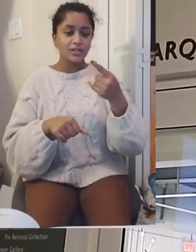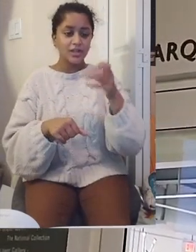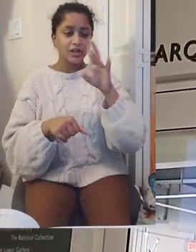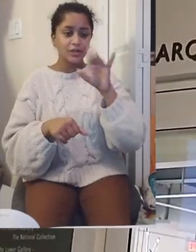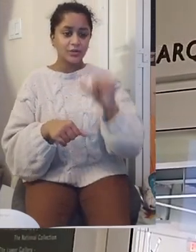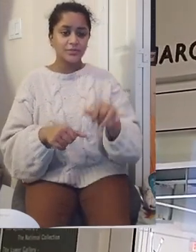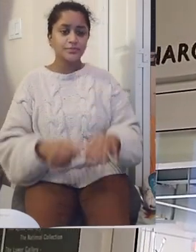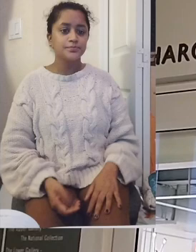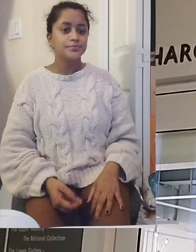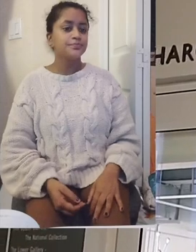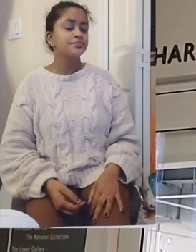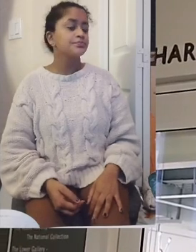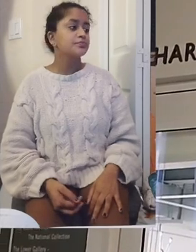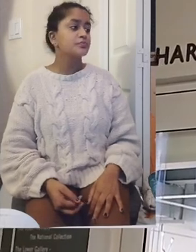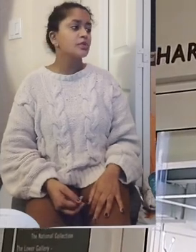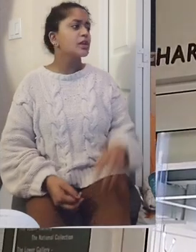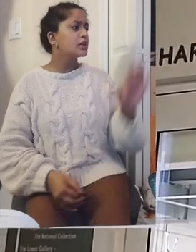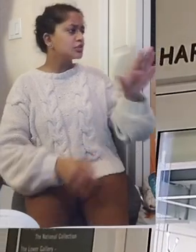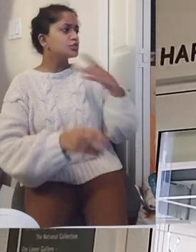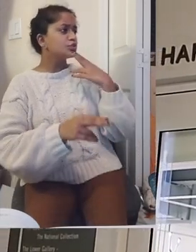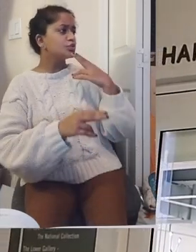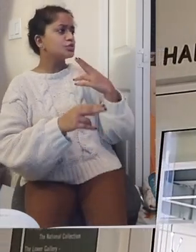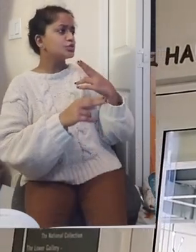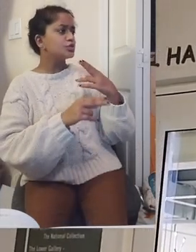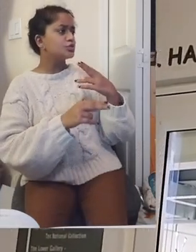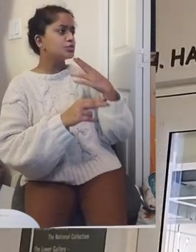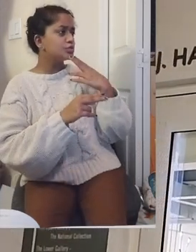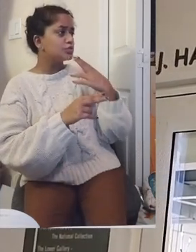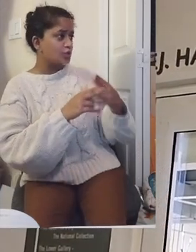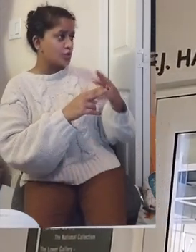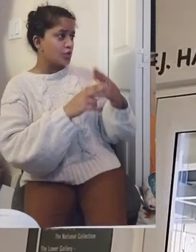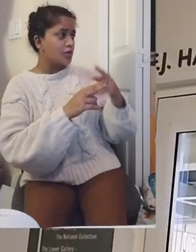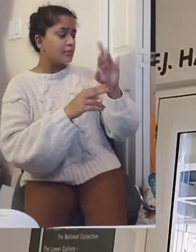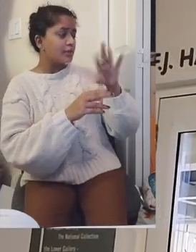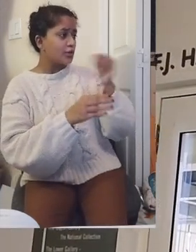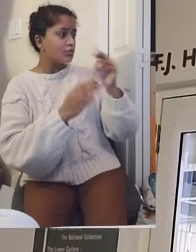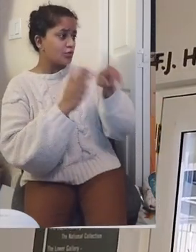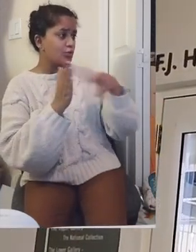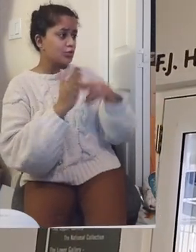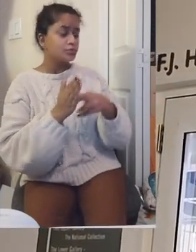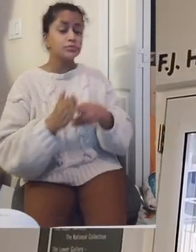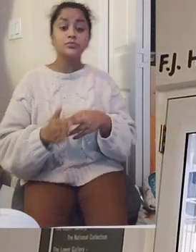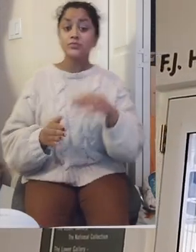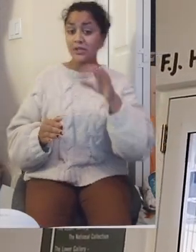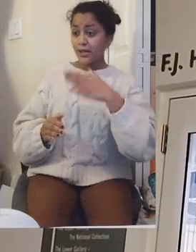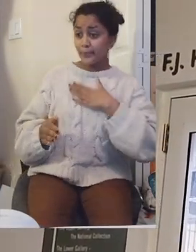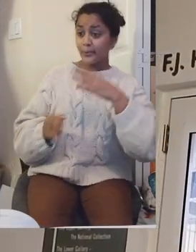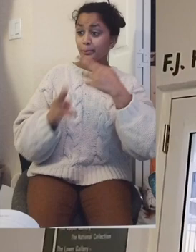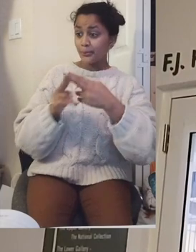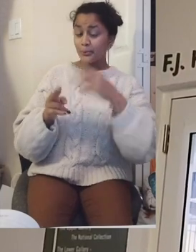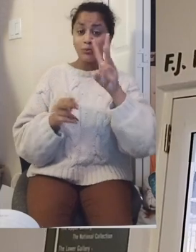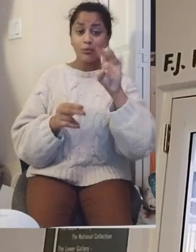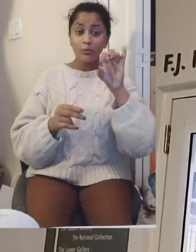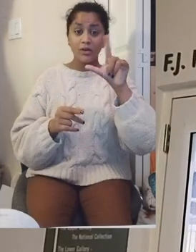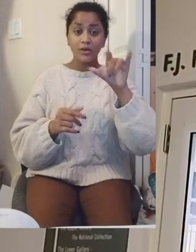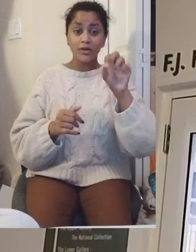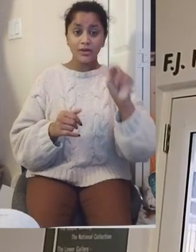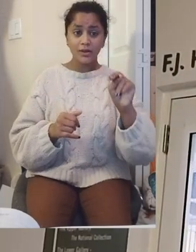Gallery of the Cayman Islands. So what is the motivation for tonight's exhibition?